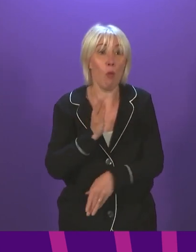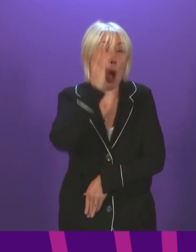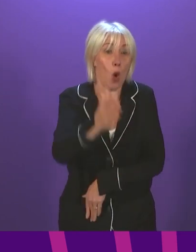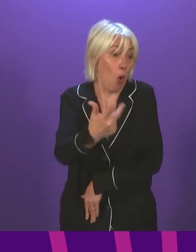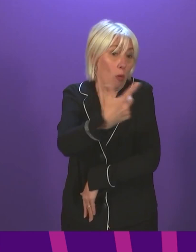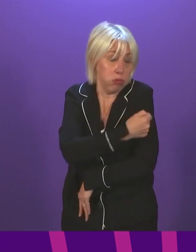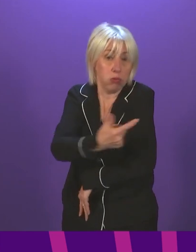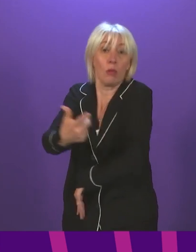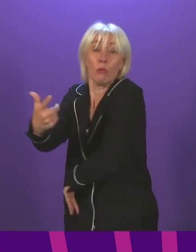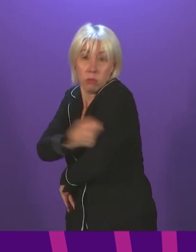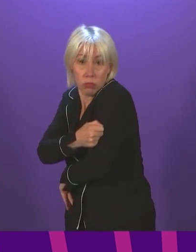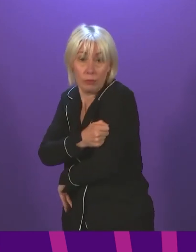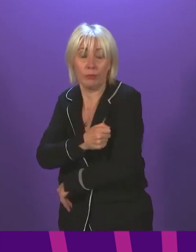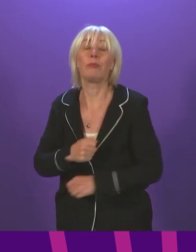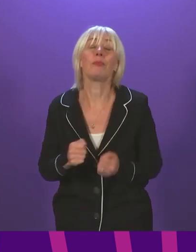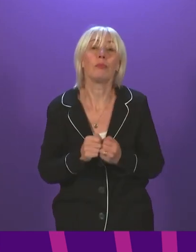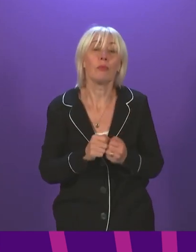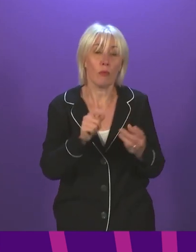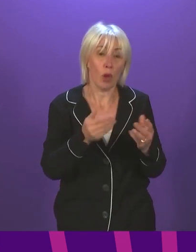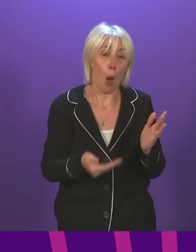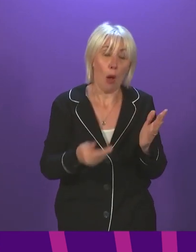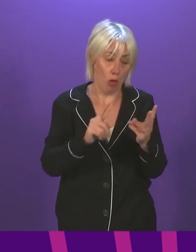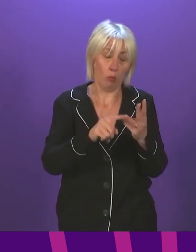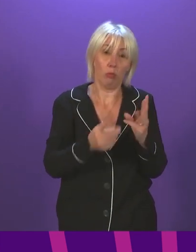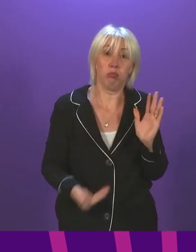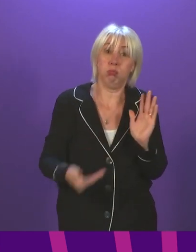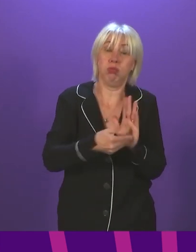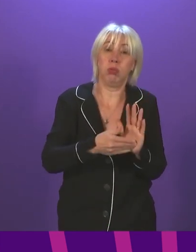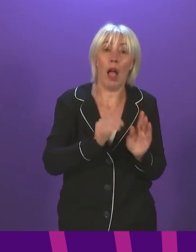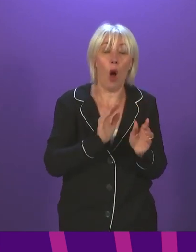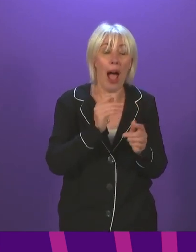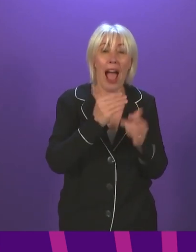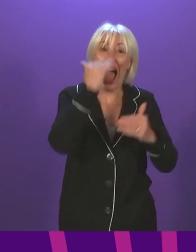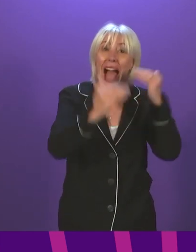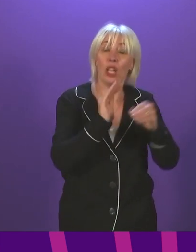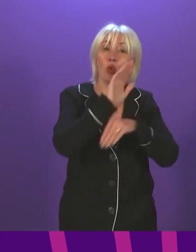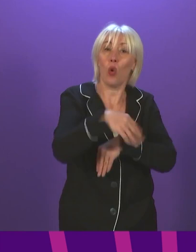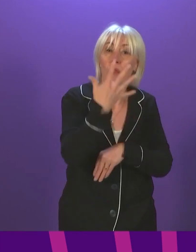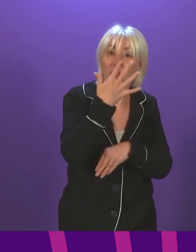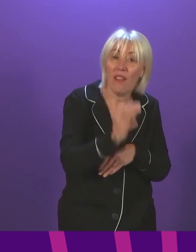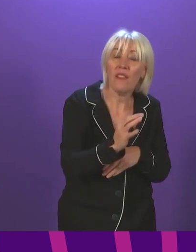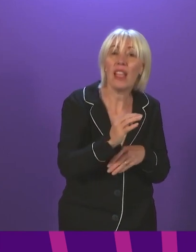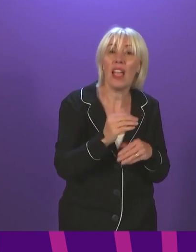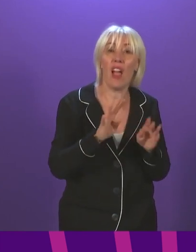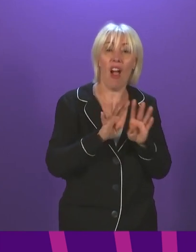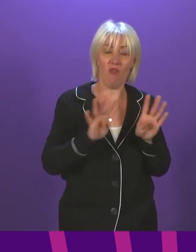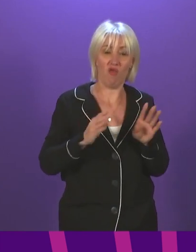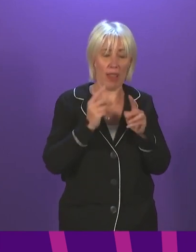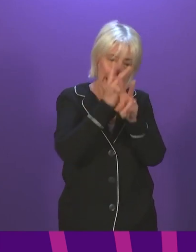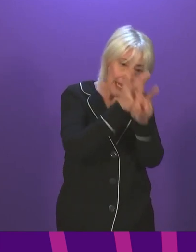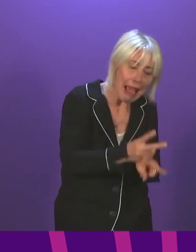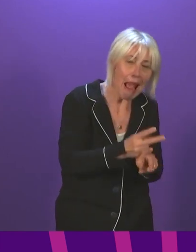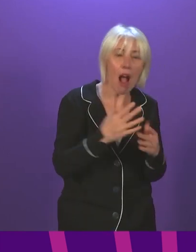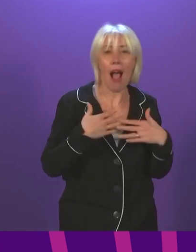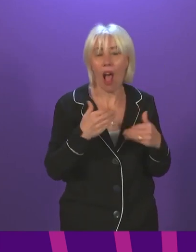Booster vaccines will be offered to all adults over 50, to frontline health and care workers and to younger adults with